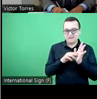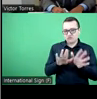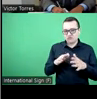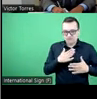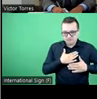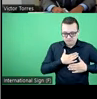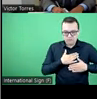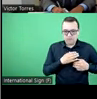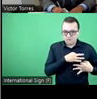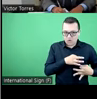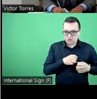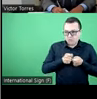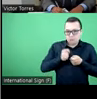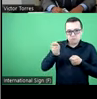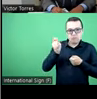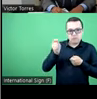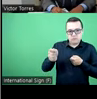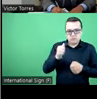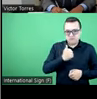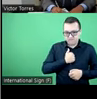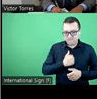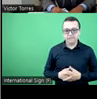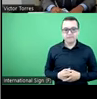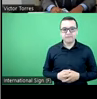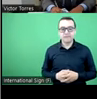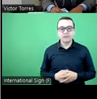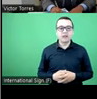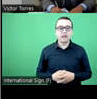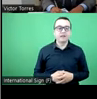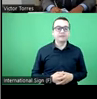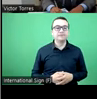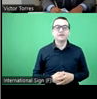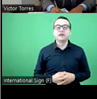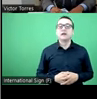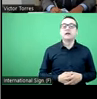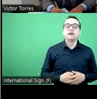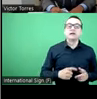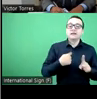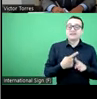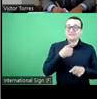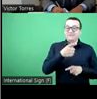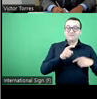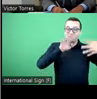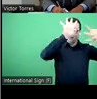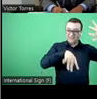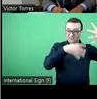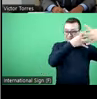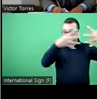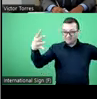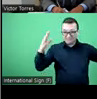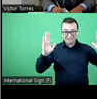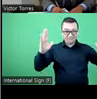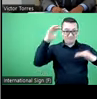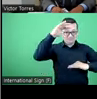contributions and services. And this table